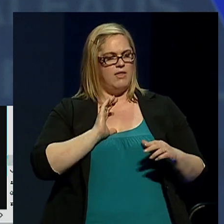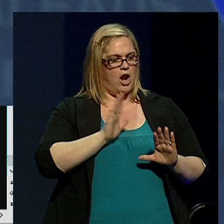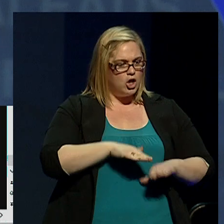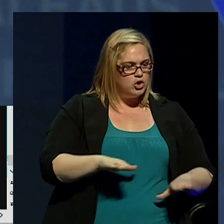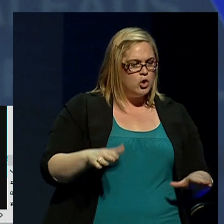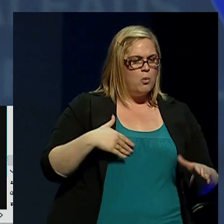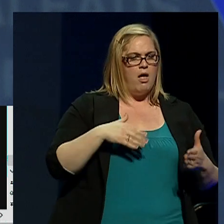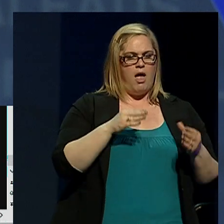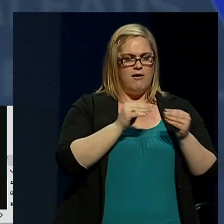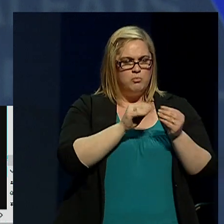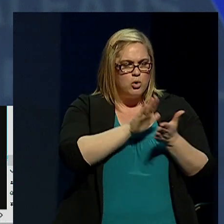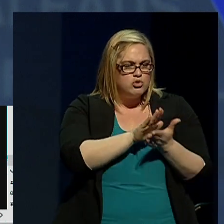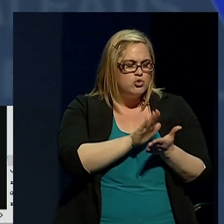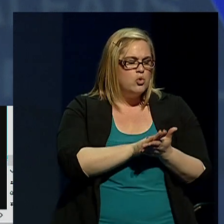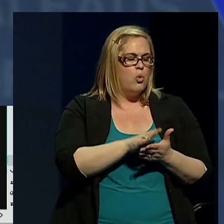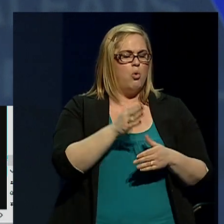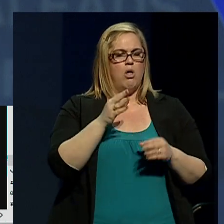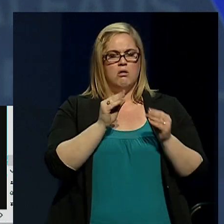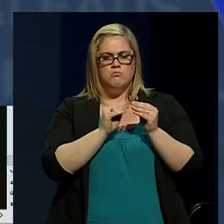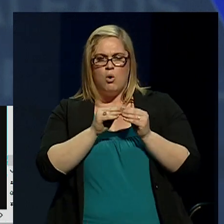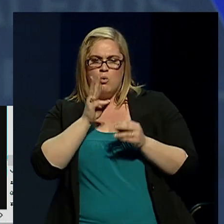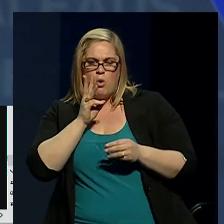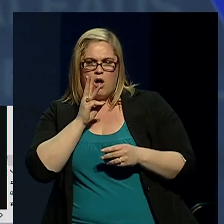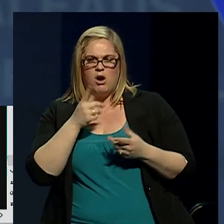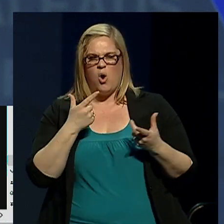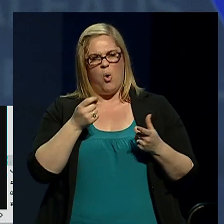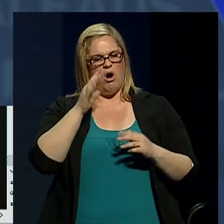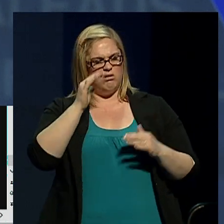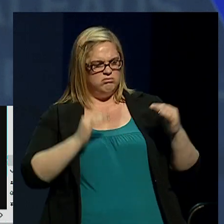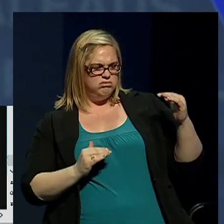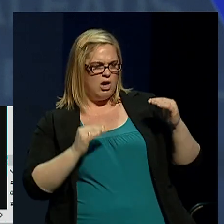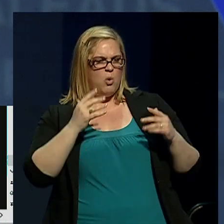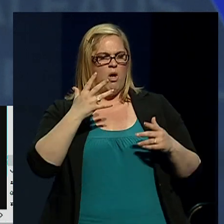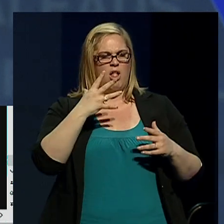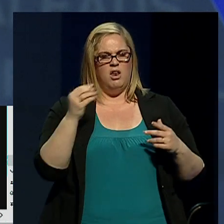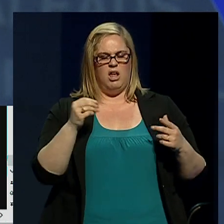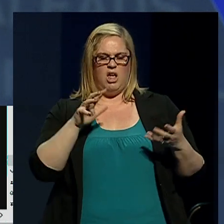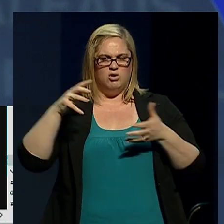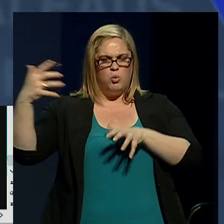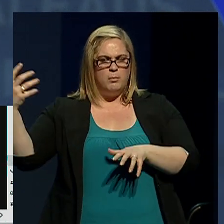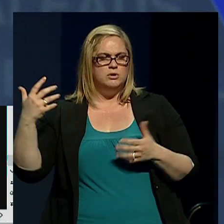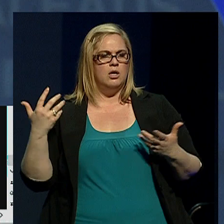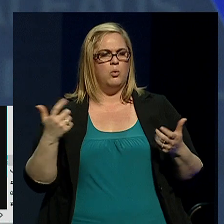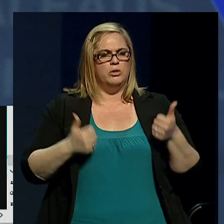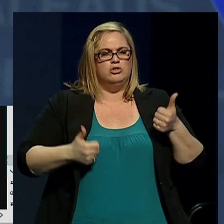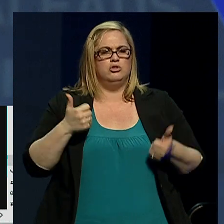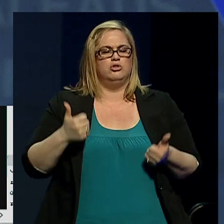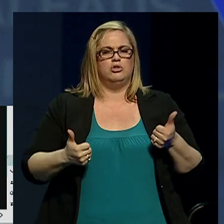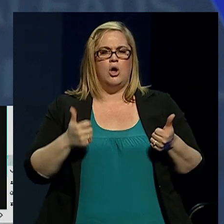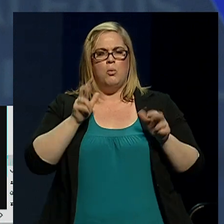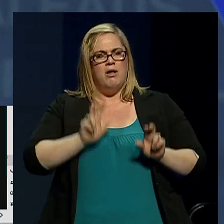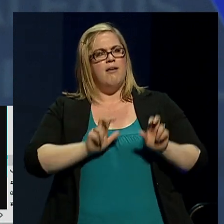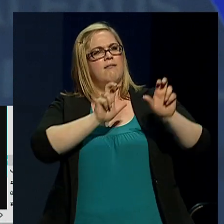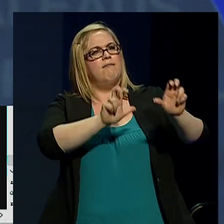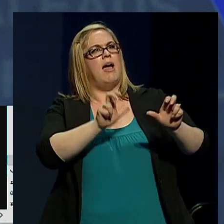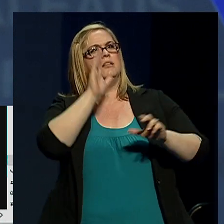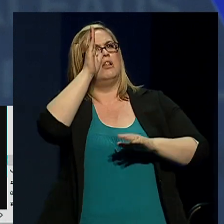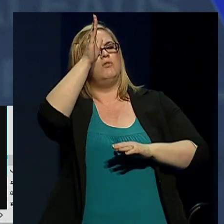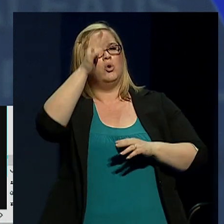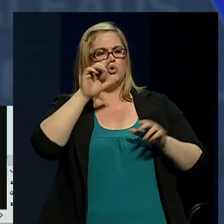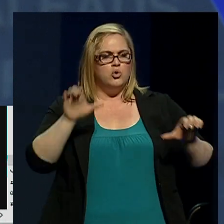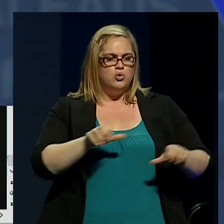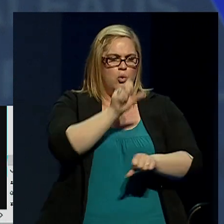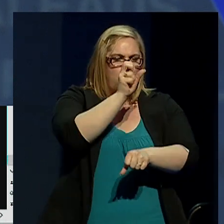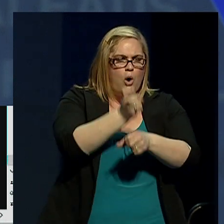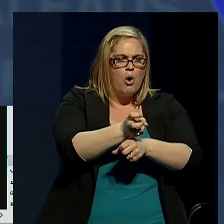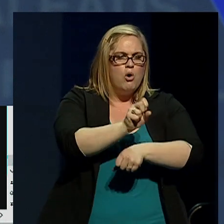schools, massive inequality, and a corrupted republic? Or are we going to unite, invest in the future, and do the hard work